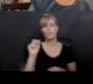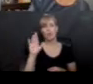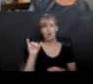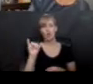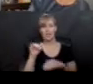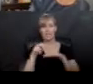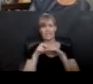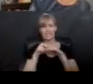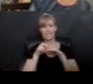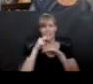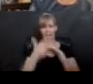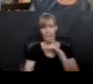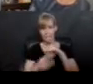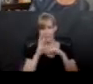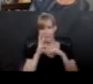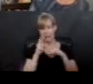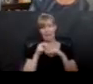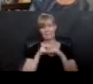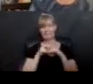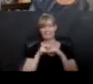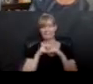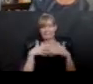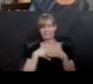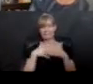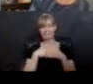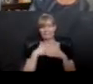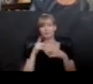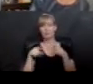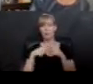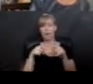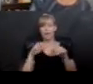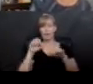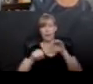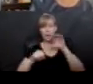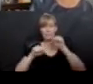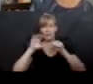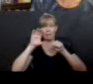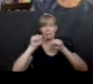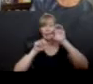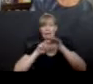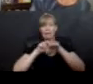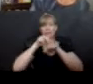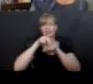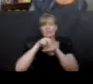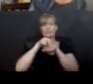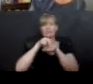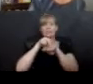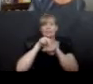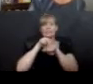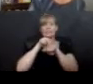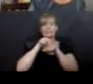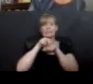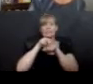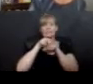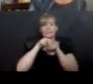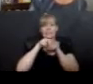go off the high dive or not. And so when he gets up to the top, Jabari stood up straight. He walked all the way to the end of